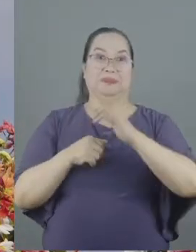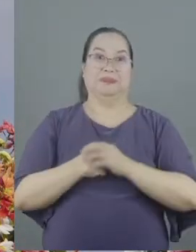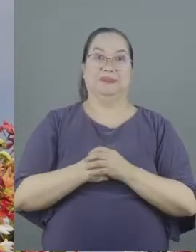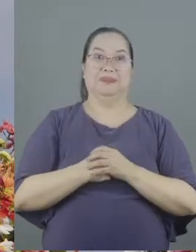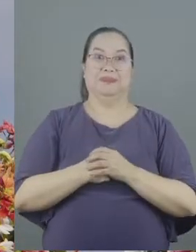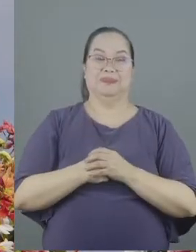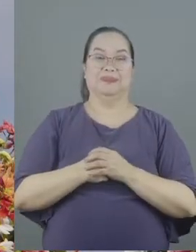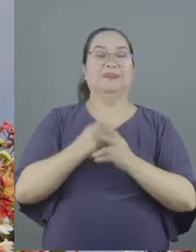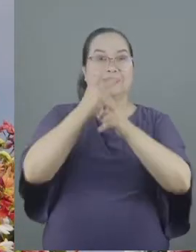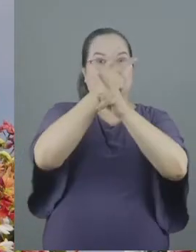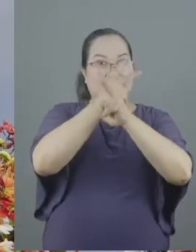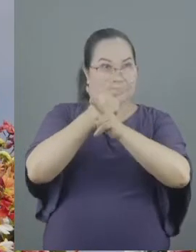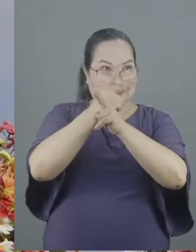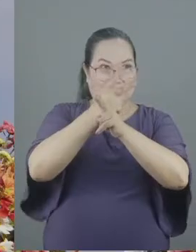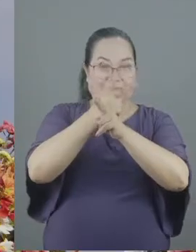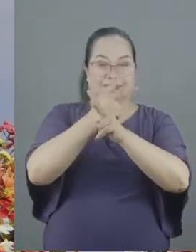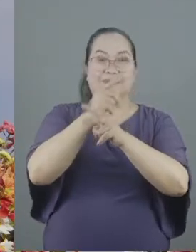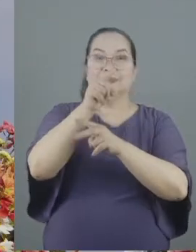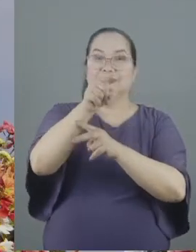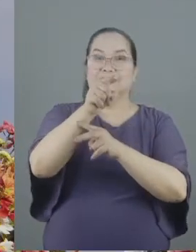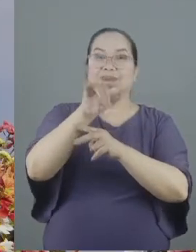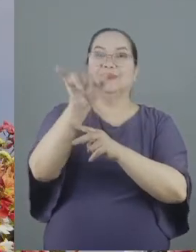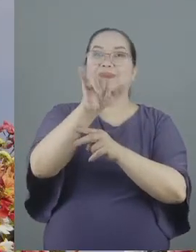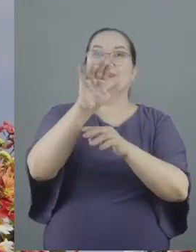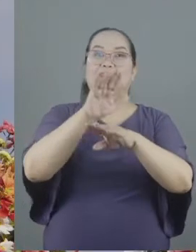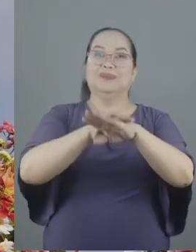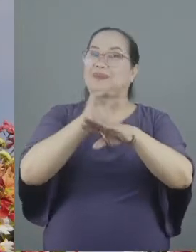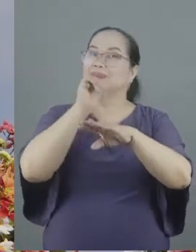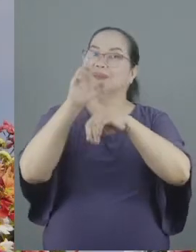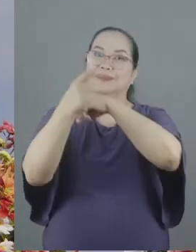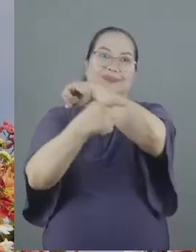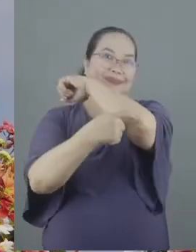keep watch that you too might not be tempted